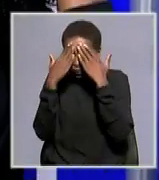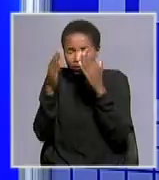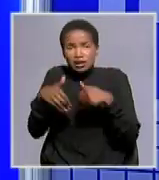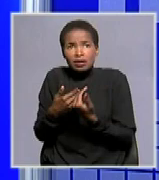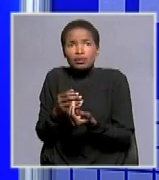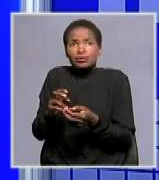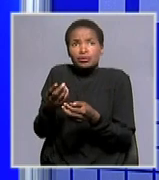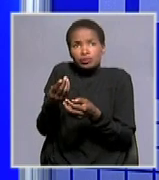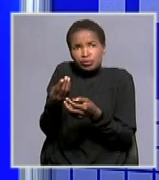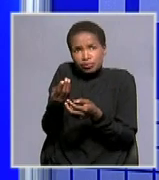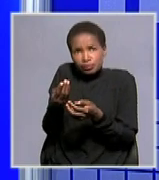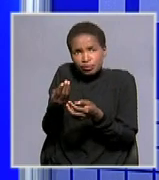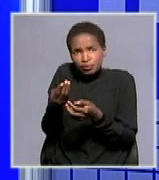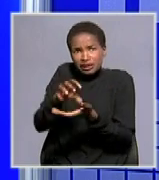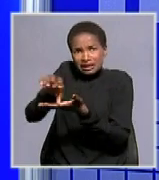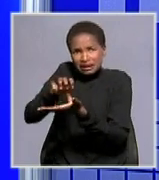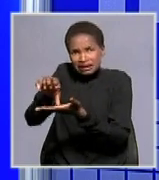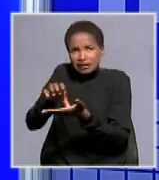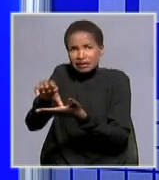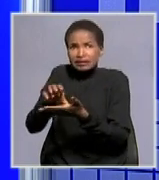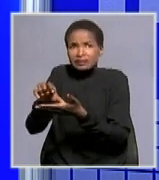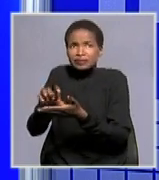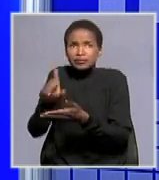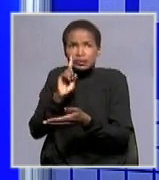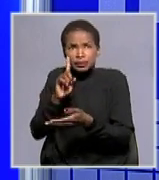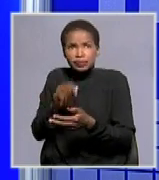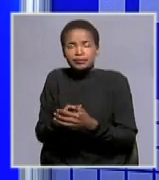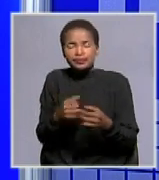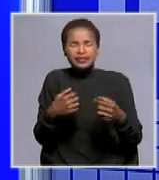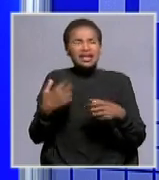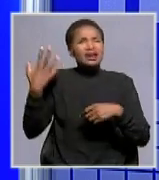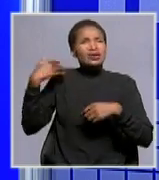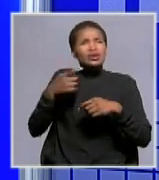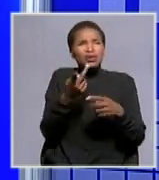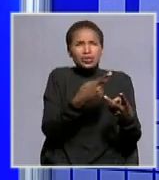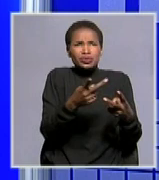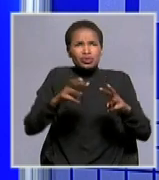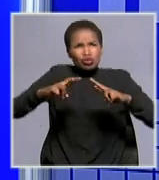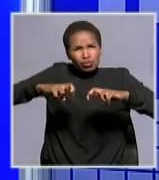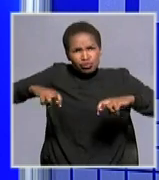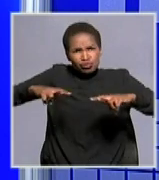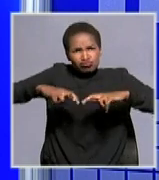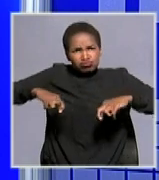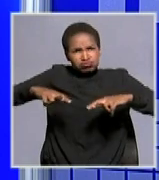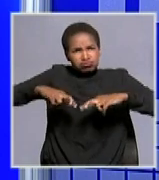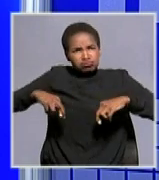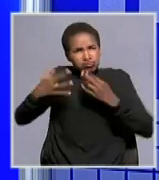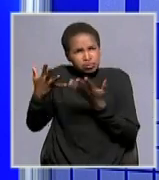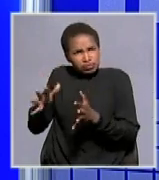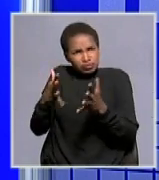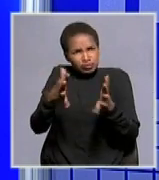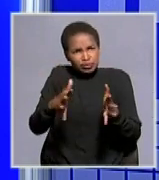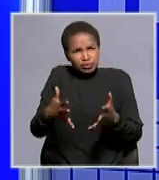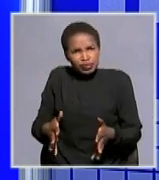you've you've mentioned that in your research what are actual what are the actual benefits of and challenges